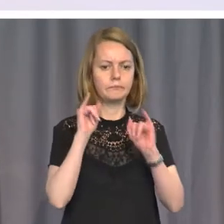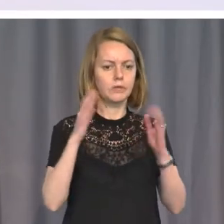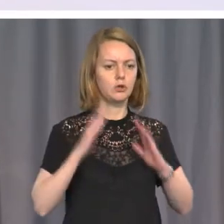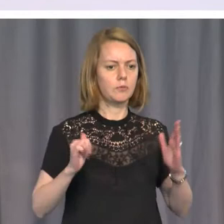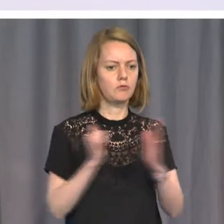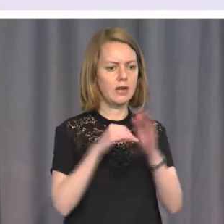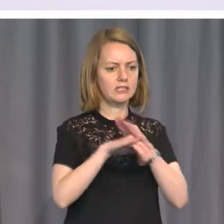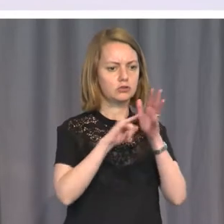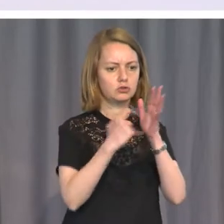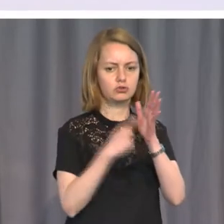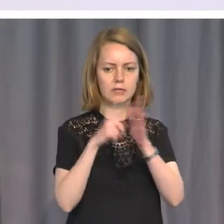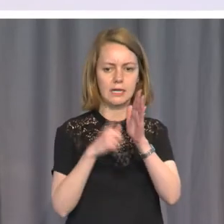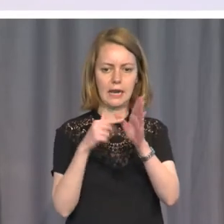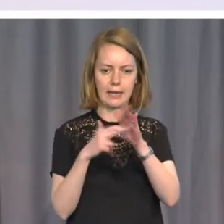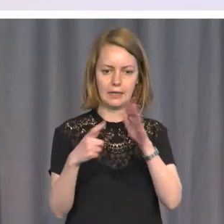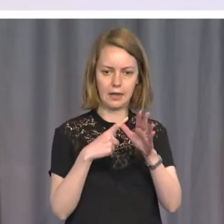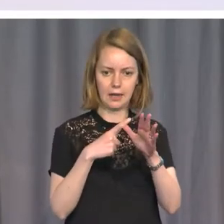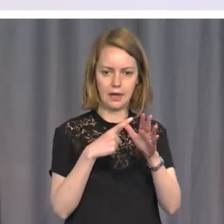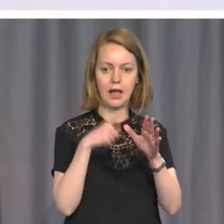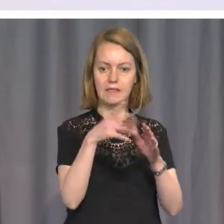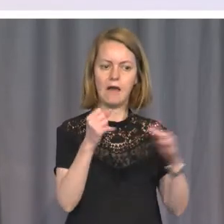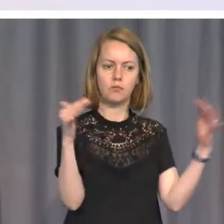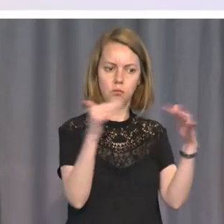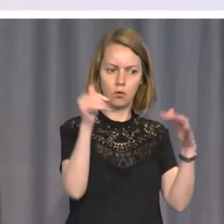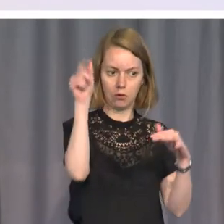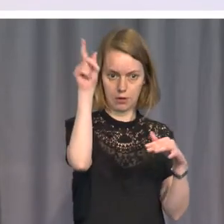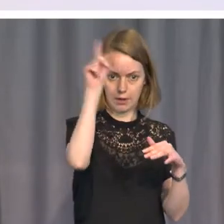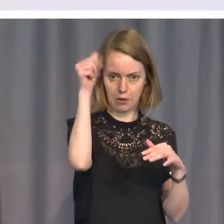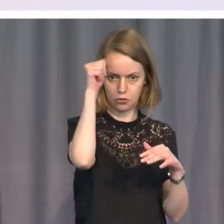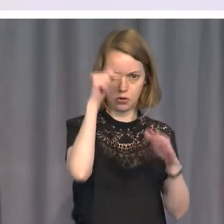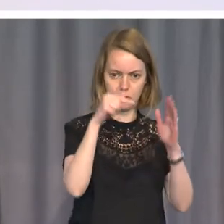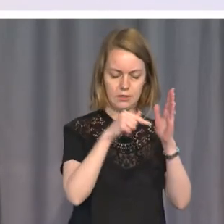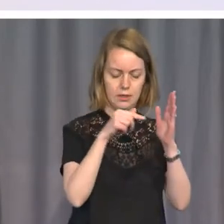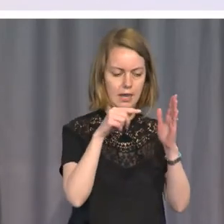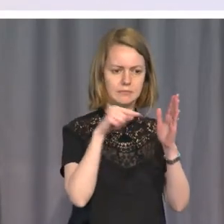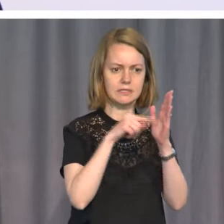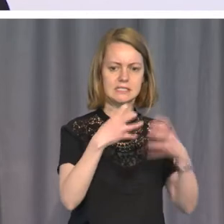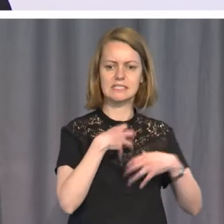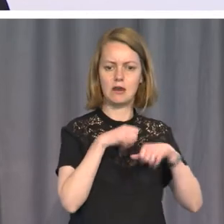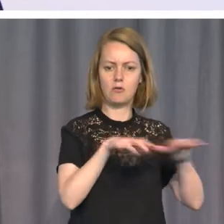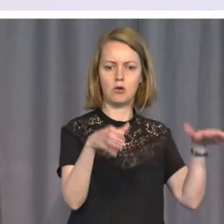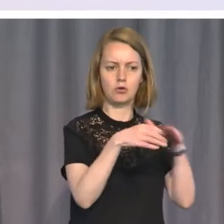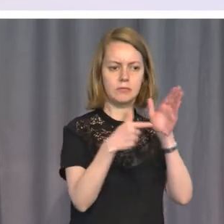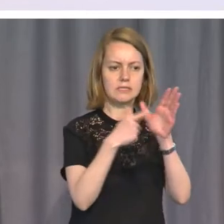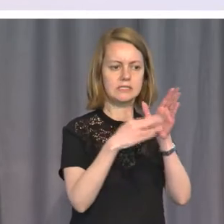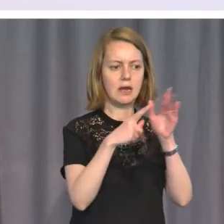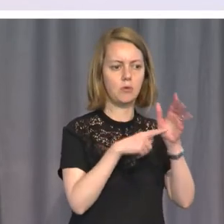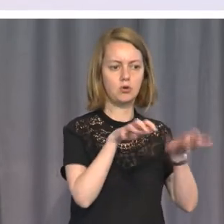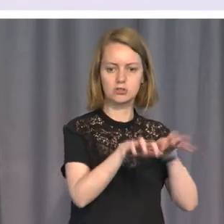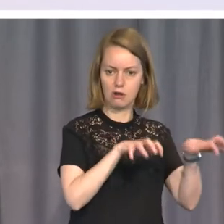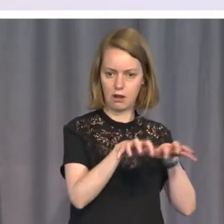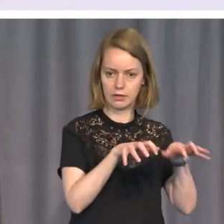To end its war against, let us remember, a particularly vicious terrorist group, the Tamil Tigers, the